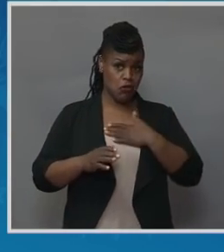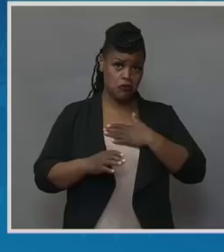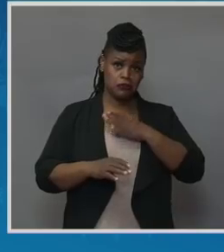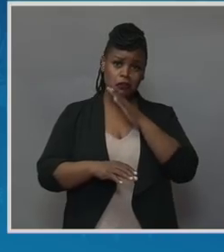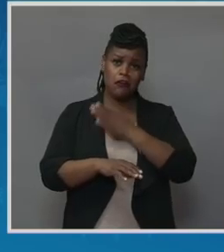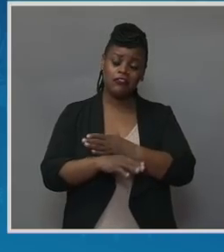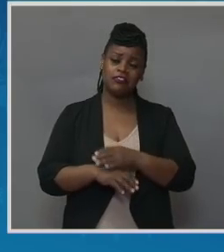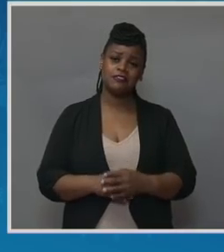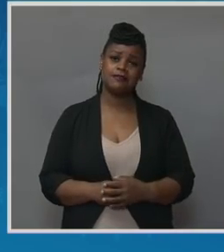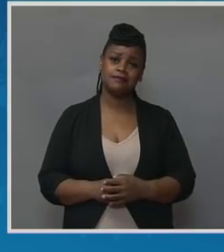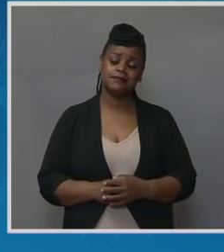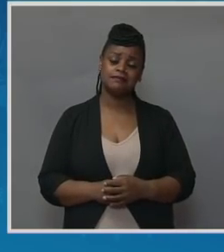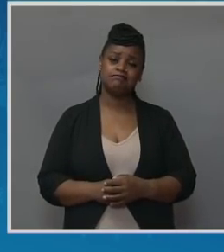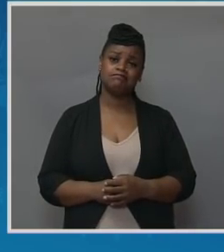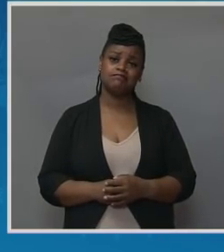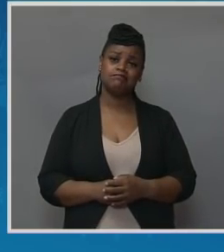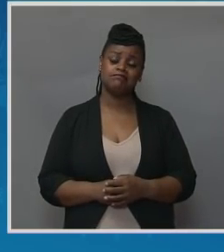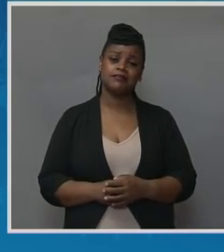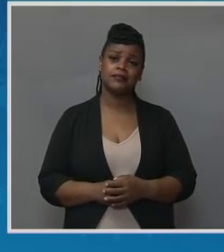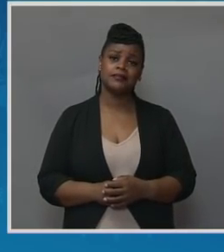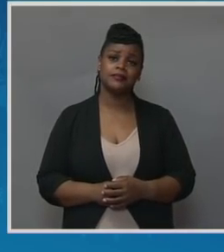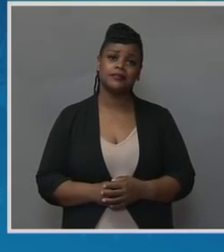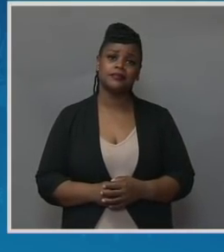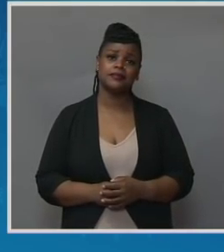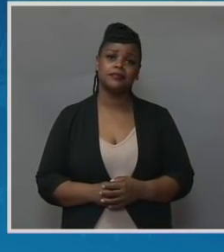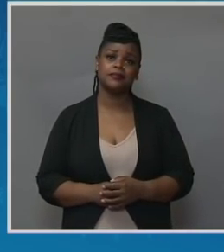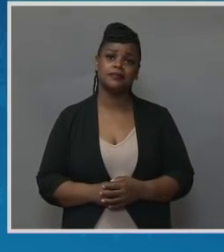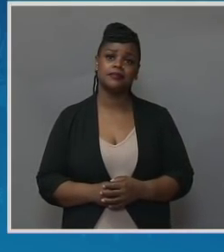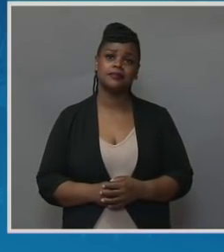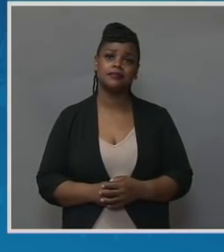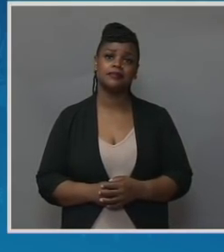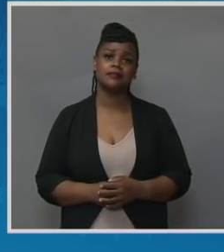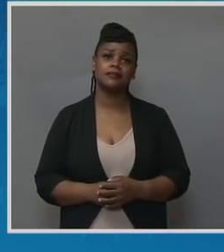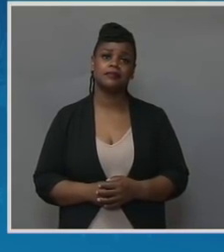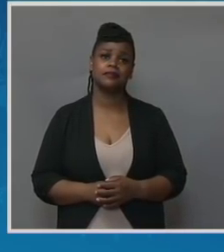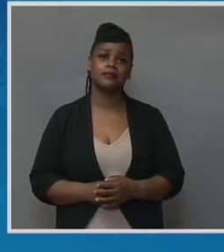but it's the unexpected way we lost her.